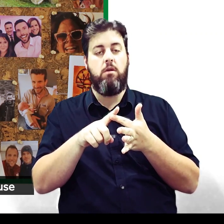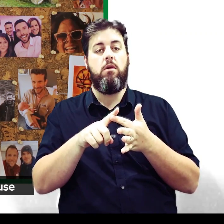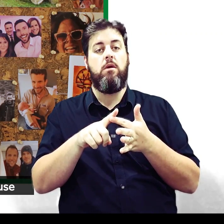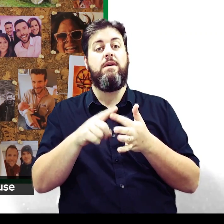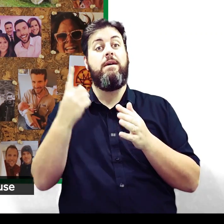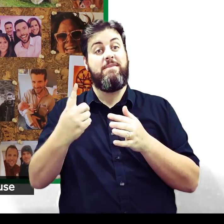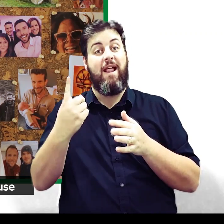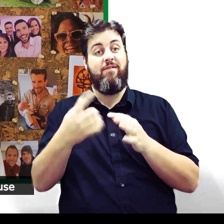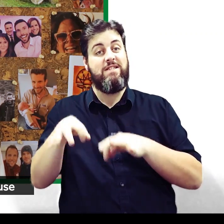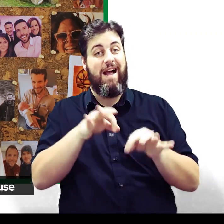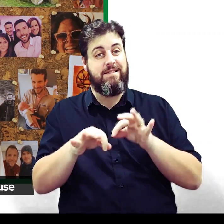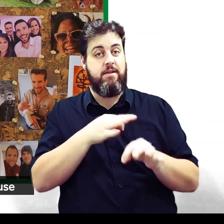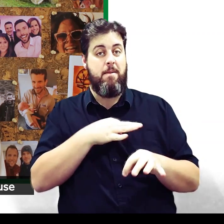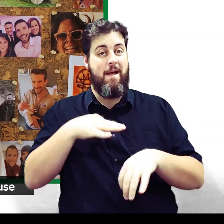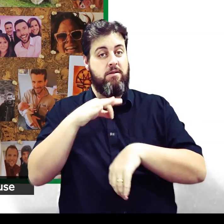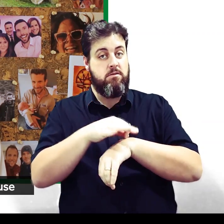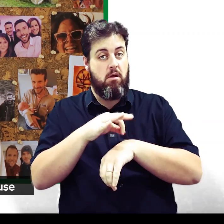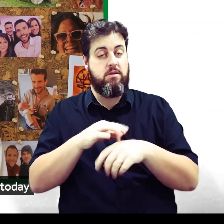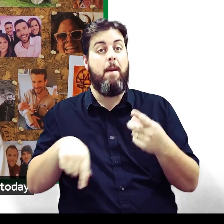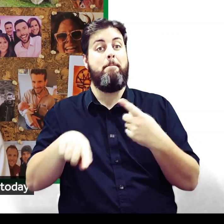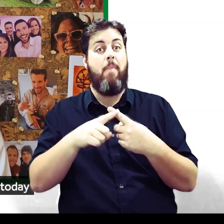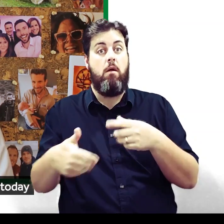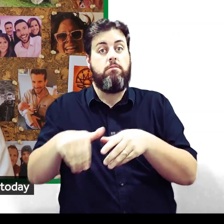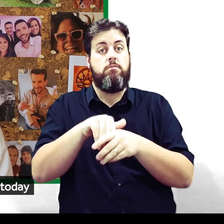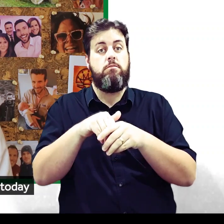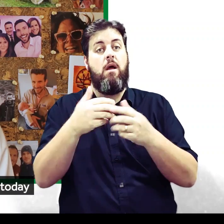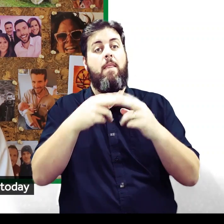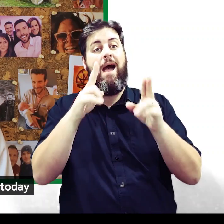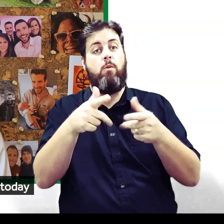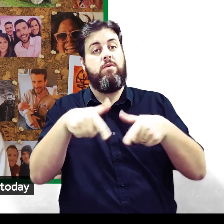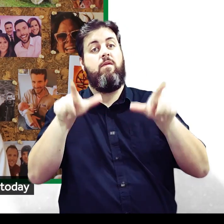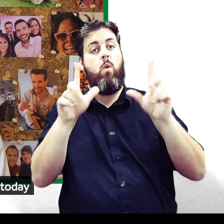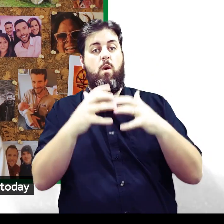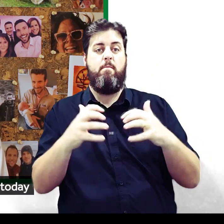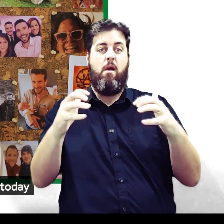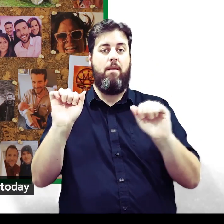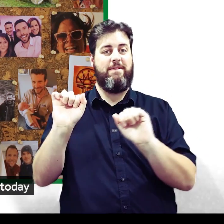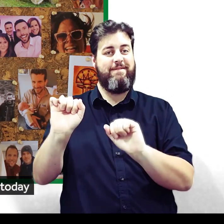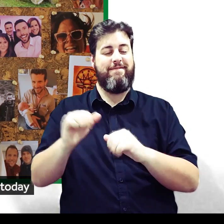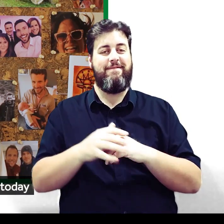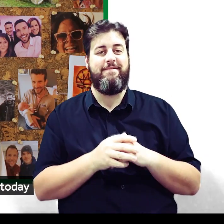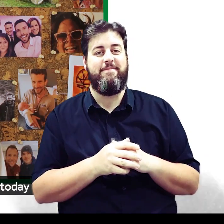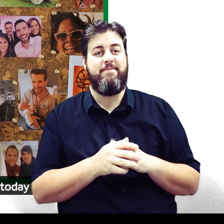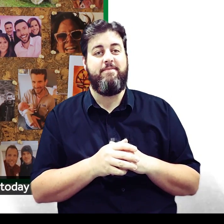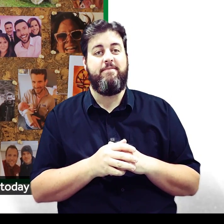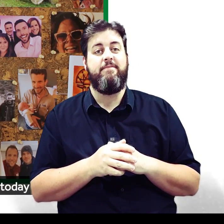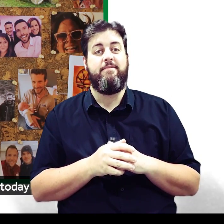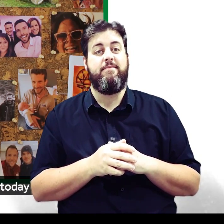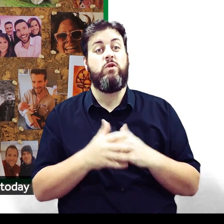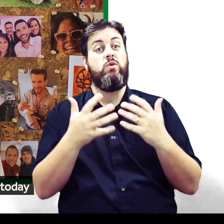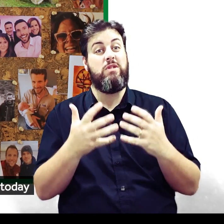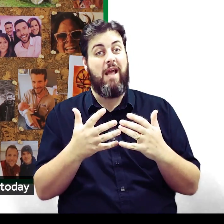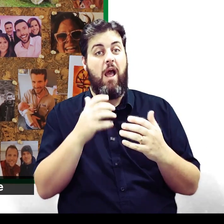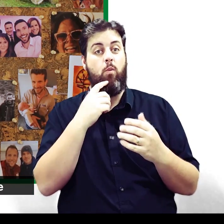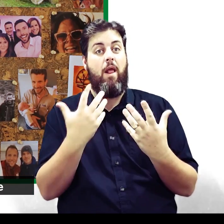a medical doctor and a member of the House of Lords which is part of the UK's Parliament. He's going be